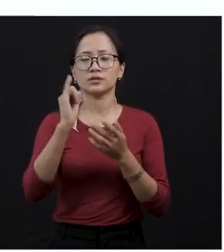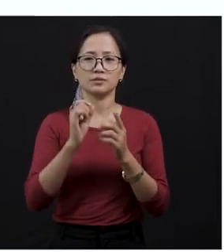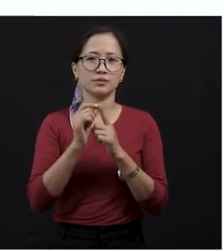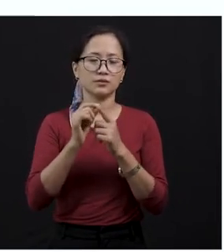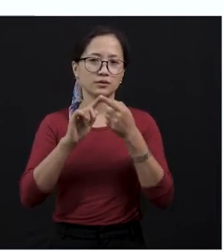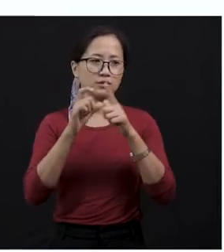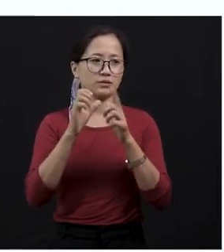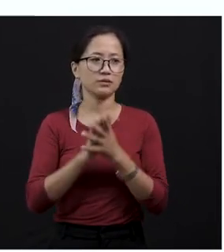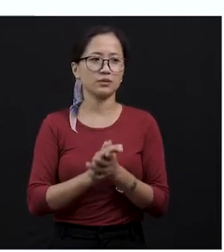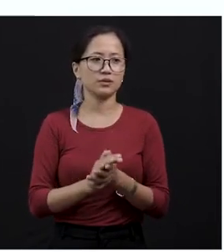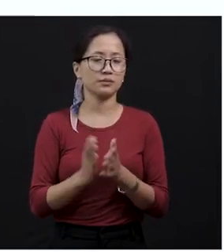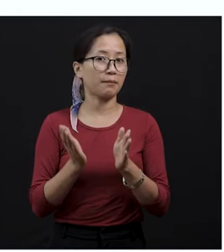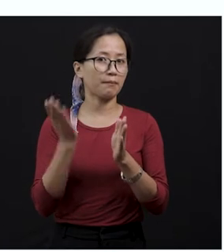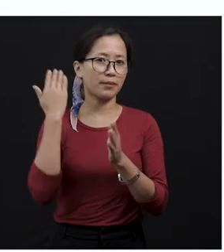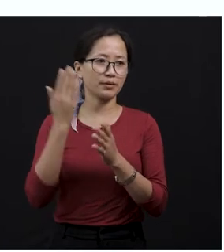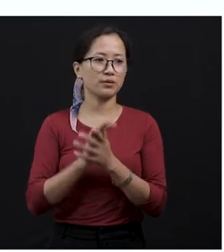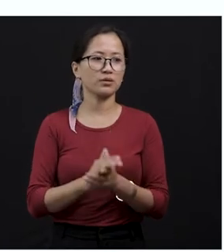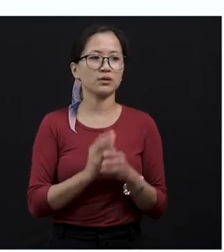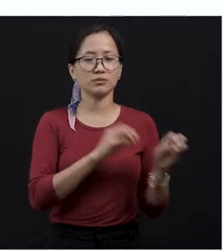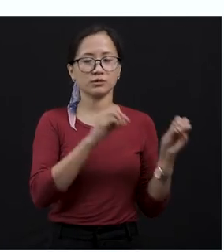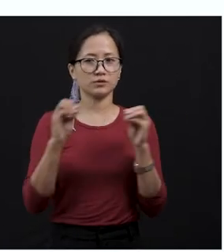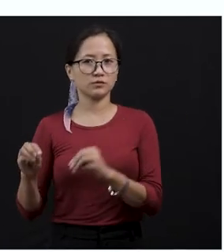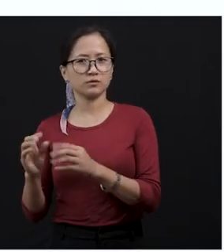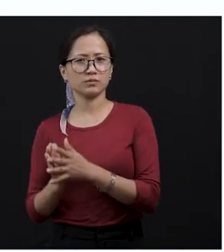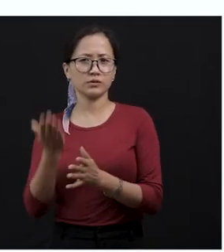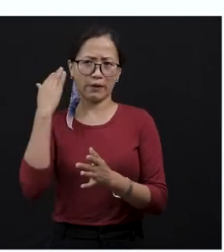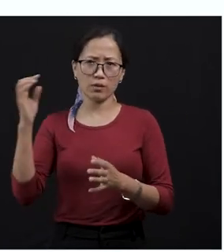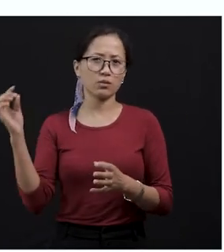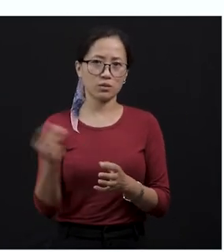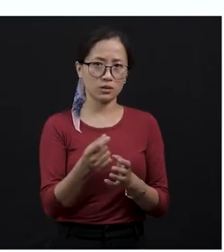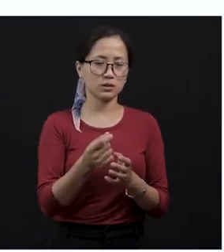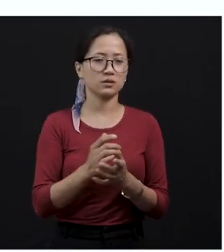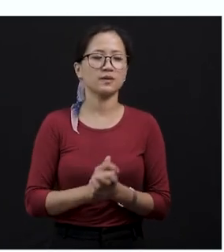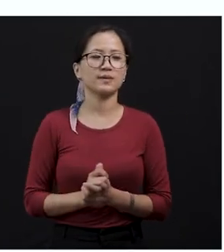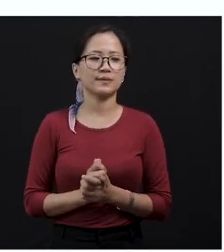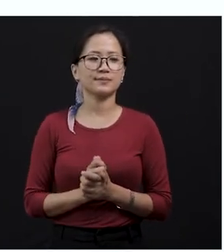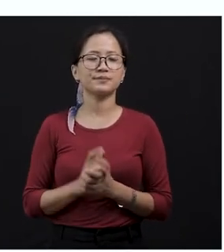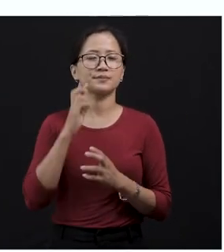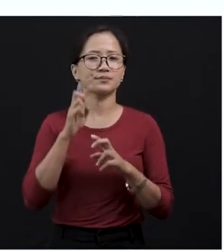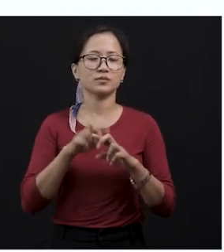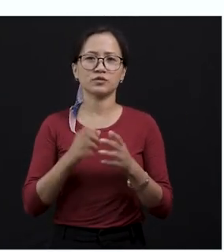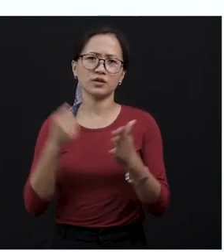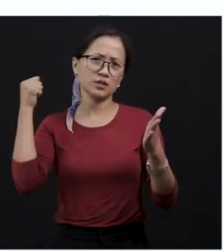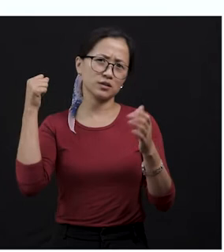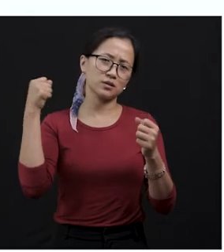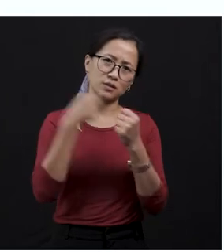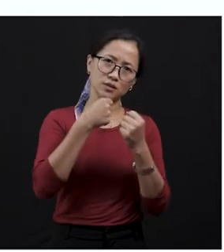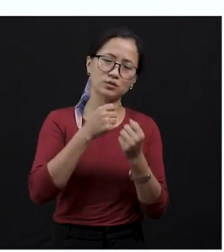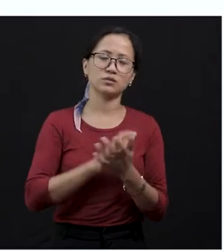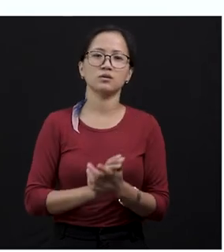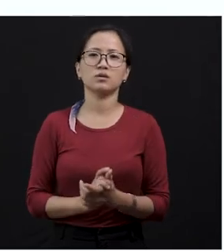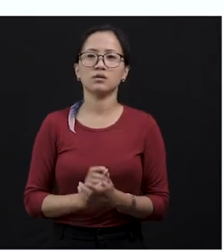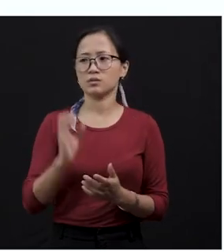back, moved back suddenly. Moved back suddenly. So, if I hit you with, or if I